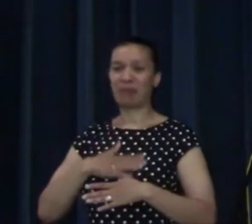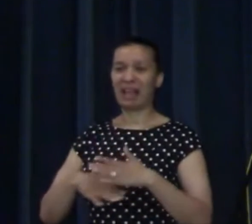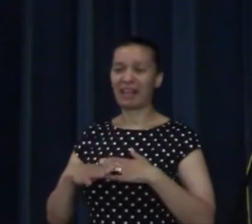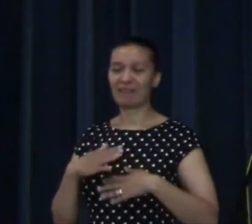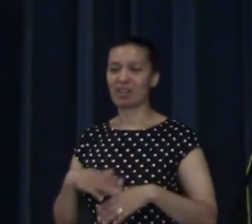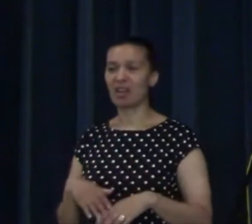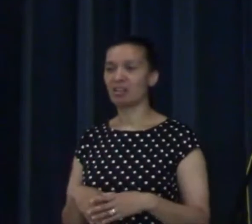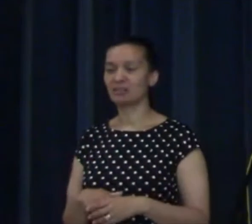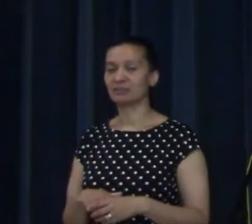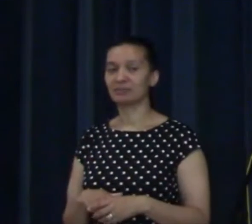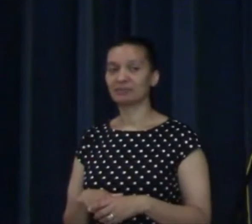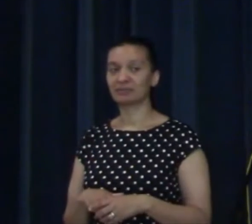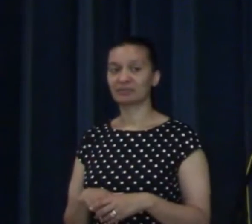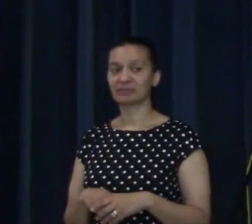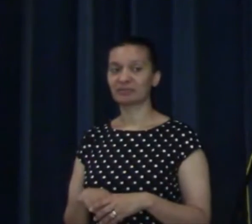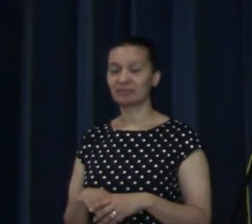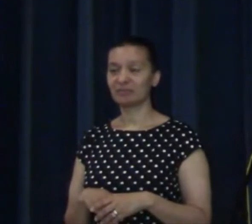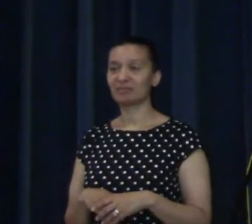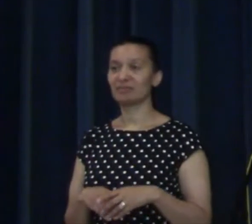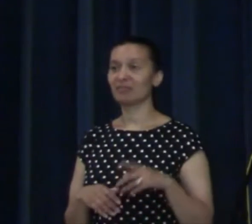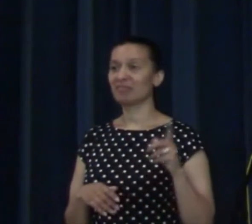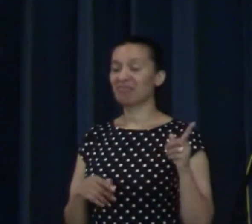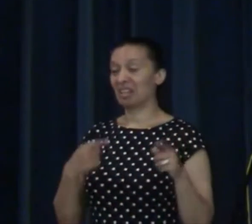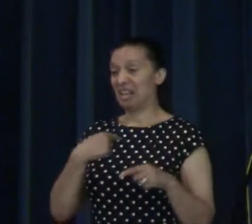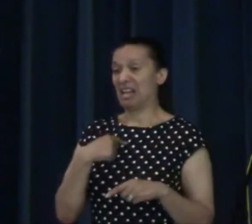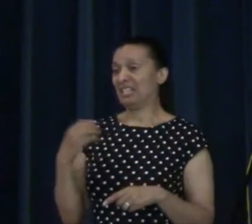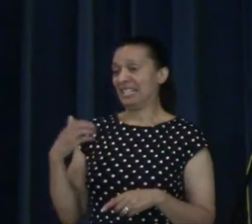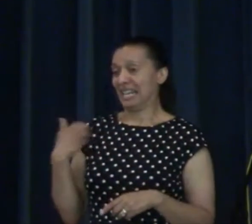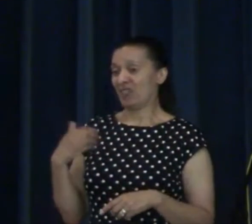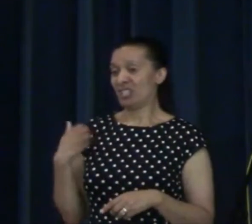I still irritate Ruth immensely.